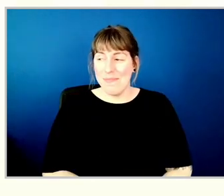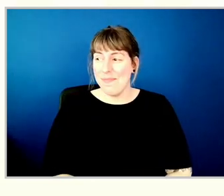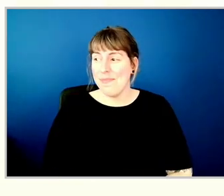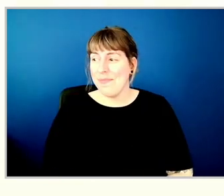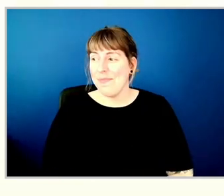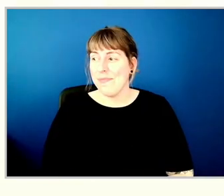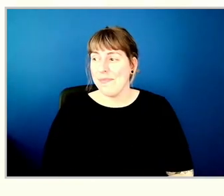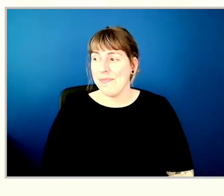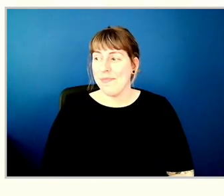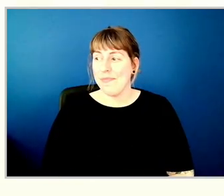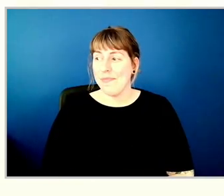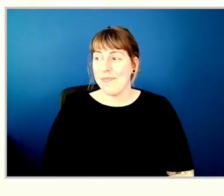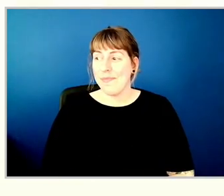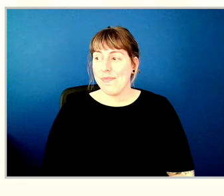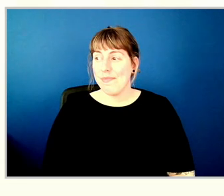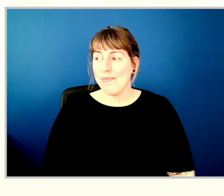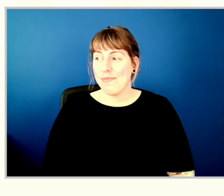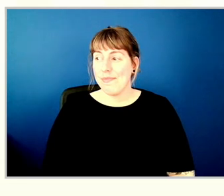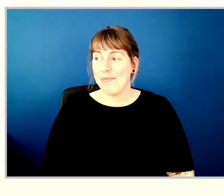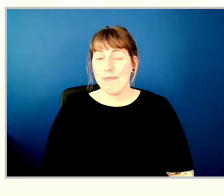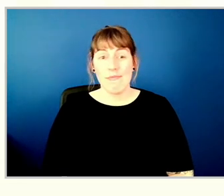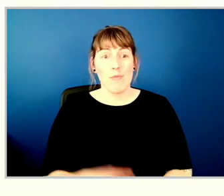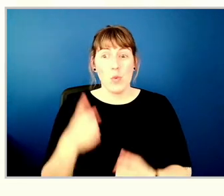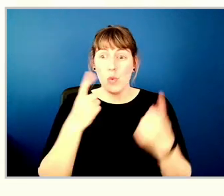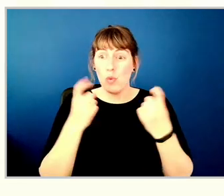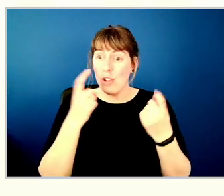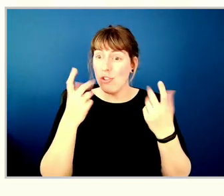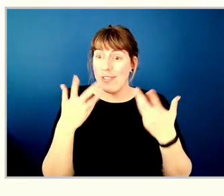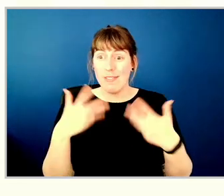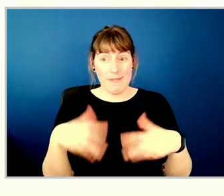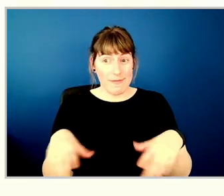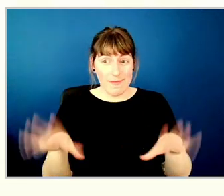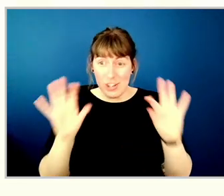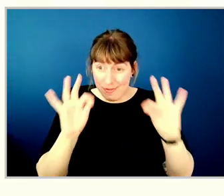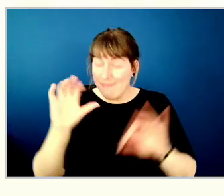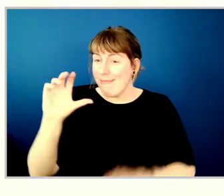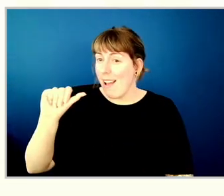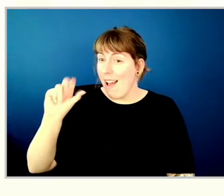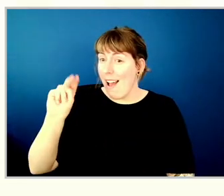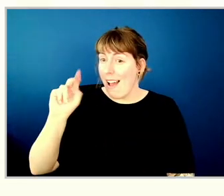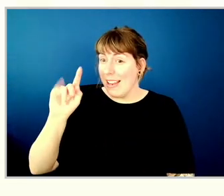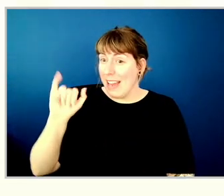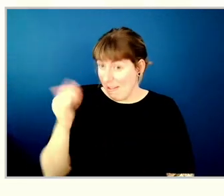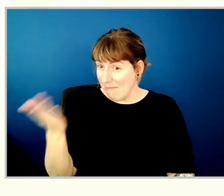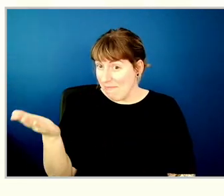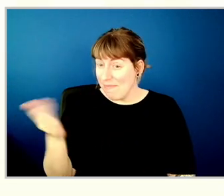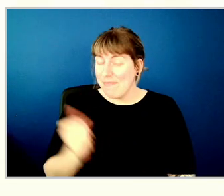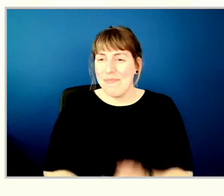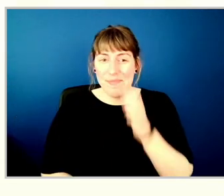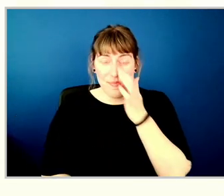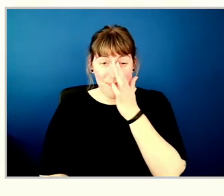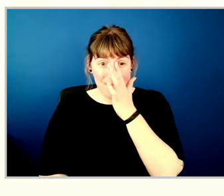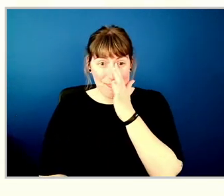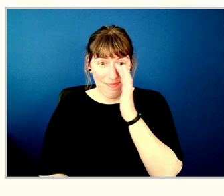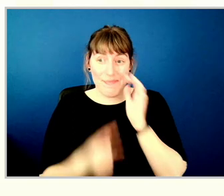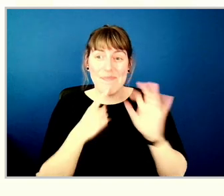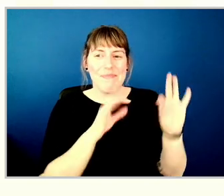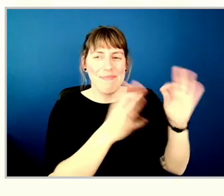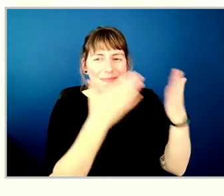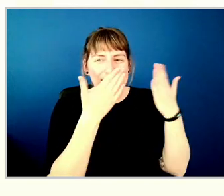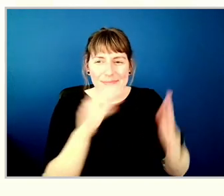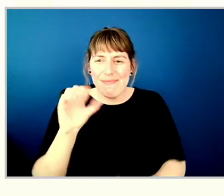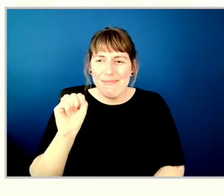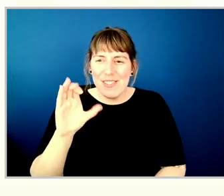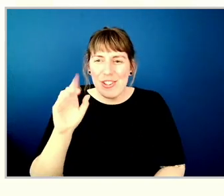So that's our question period coming to an end. so Anita, we'll go back to you. Thanks, Scott. And thank you to our